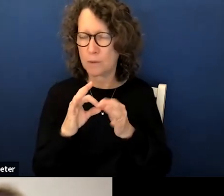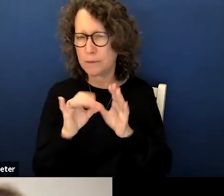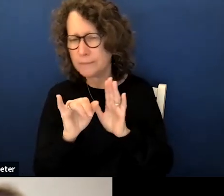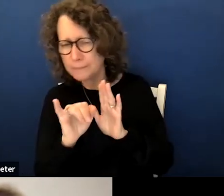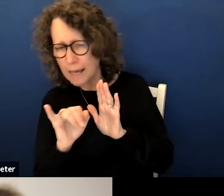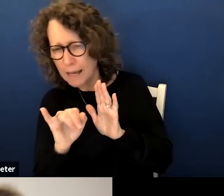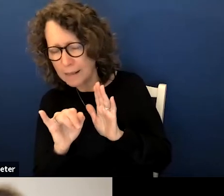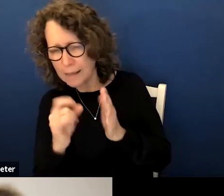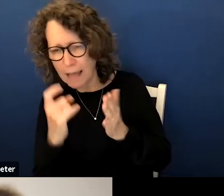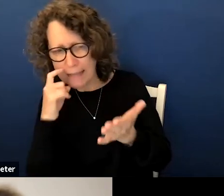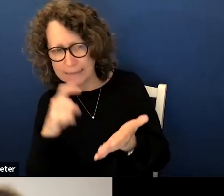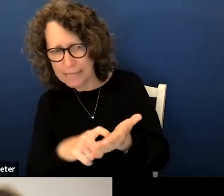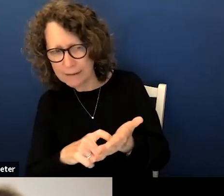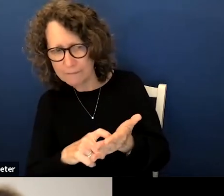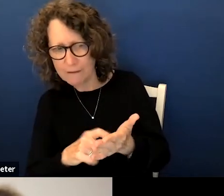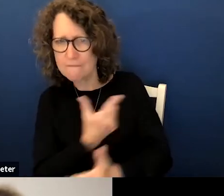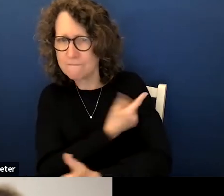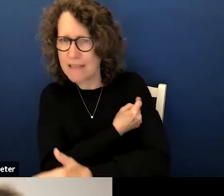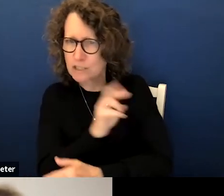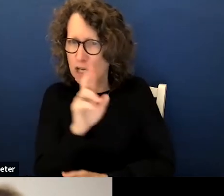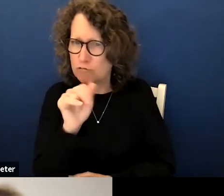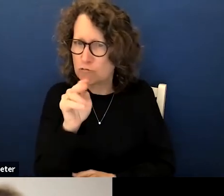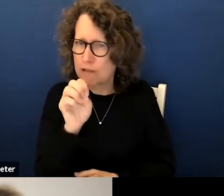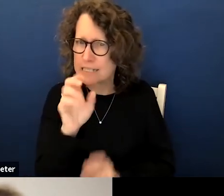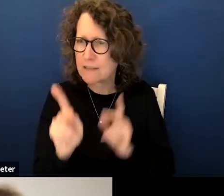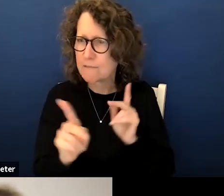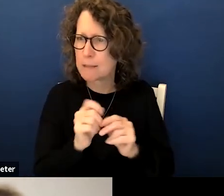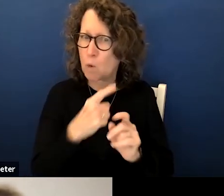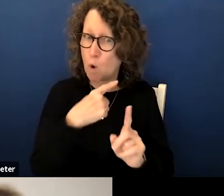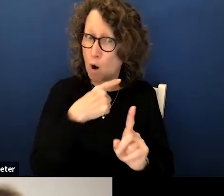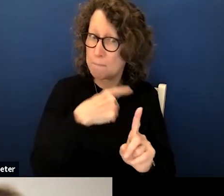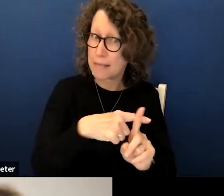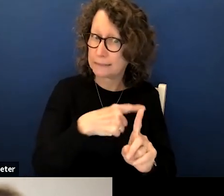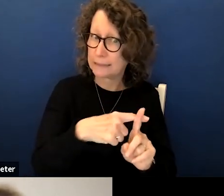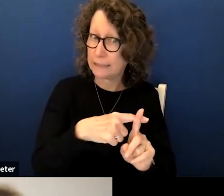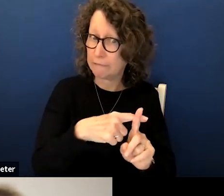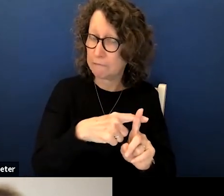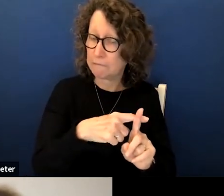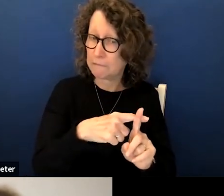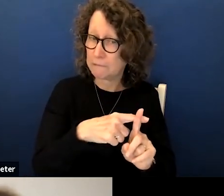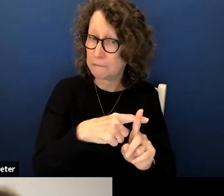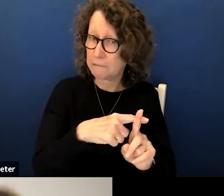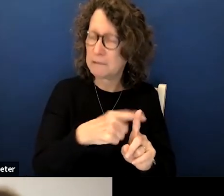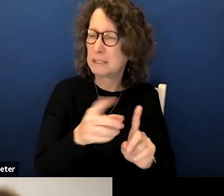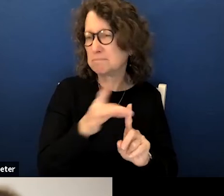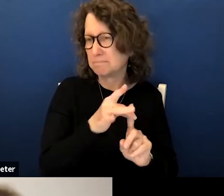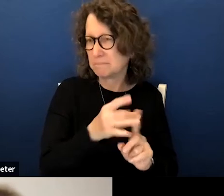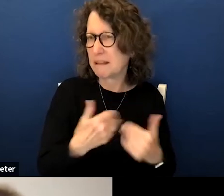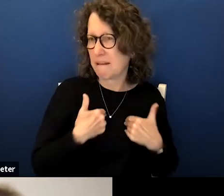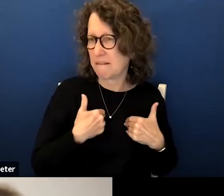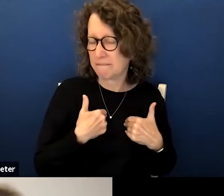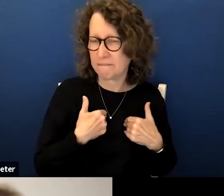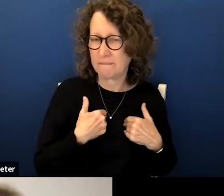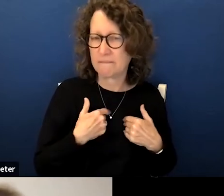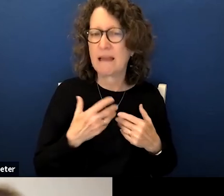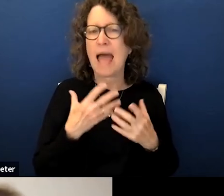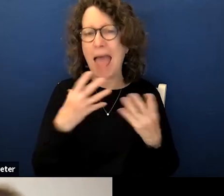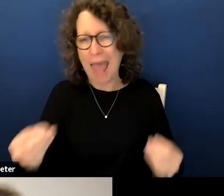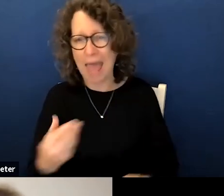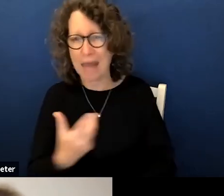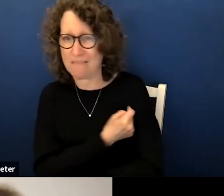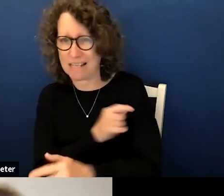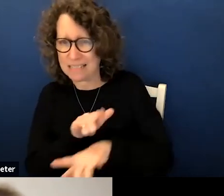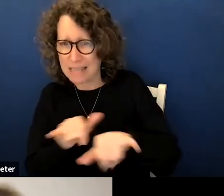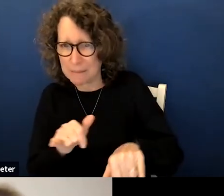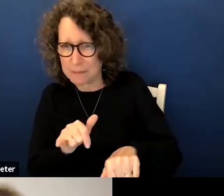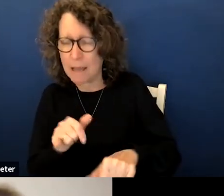um the vaccination rates of those who are positive um and who are vaccinated and